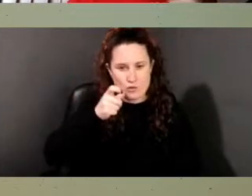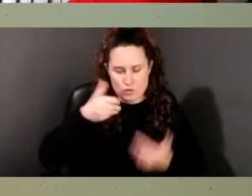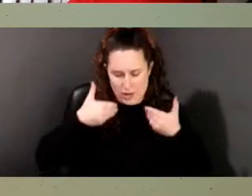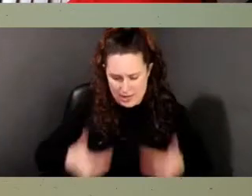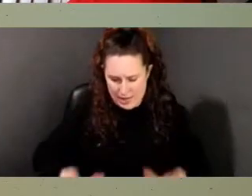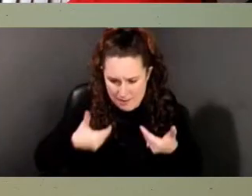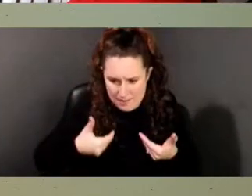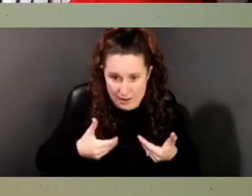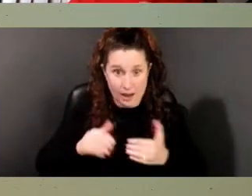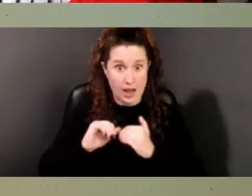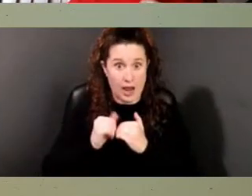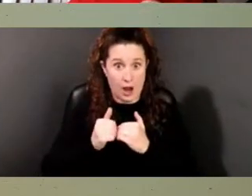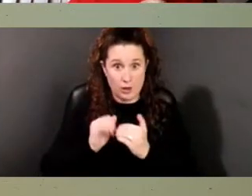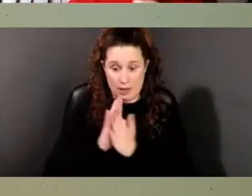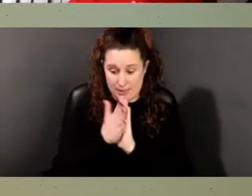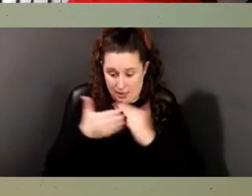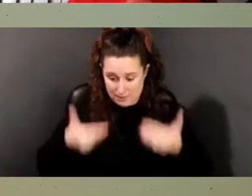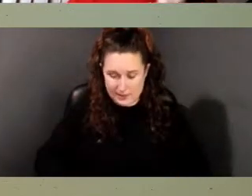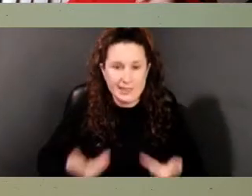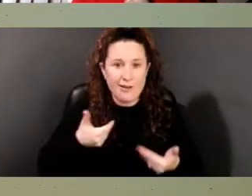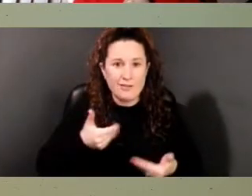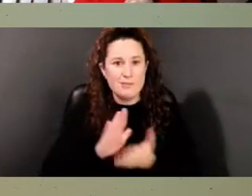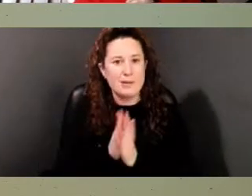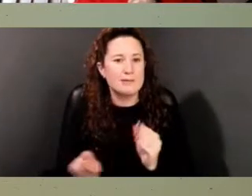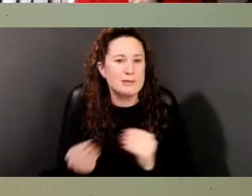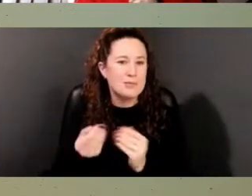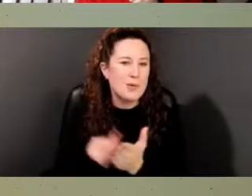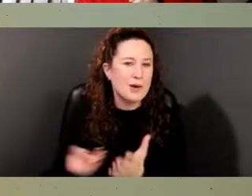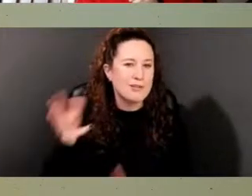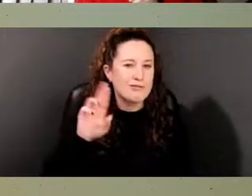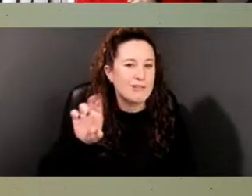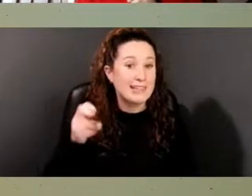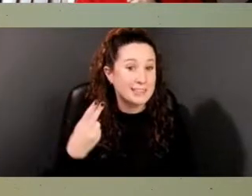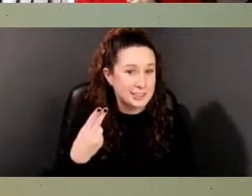be is enriched. Right. next slide, please.